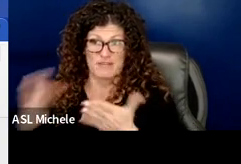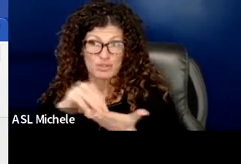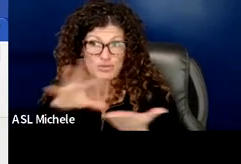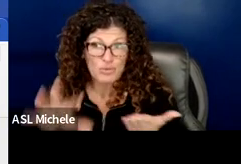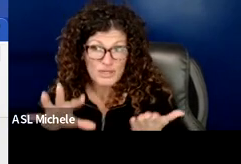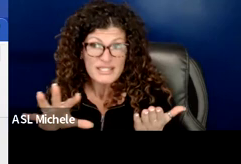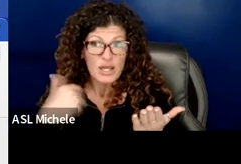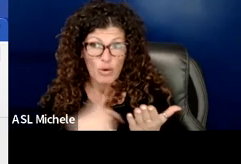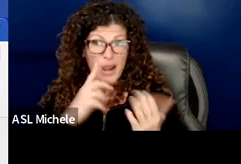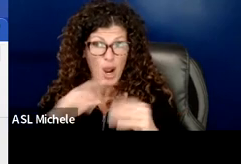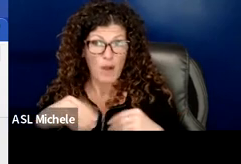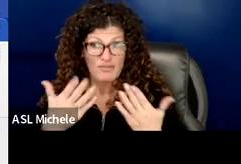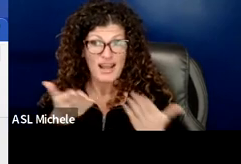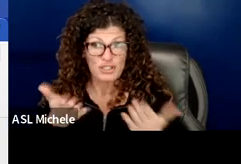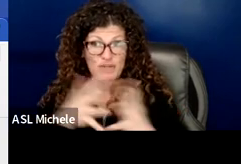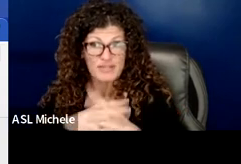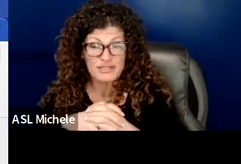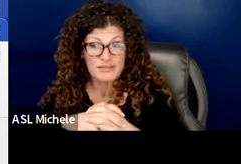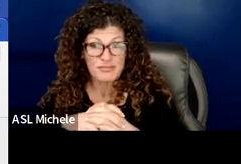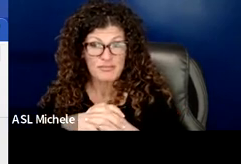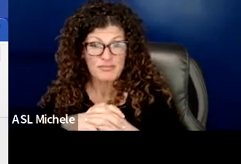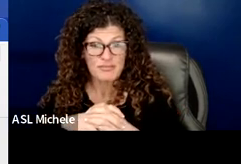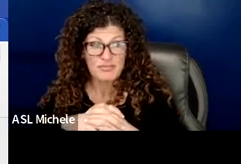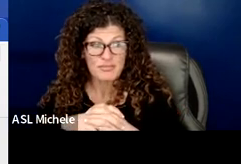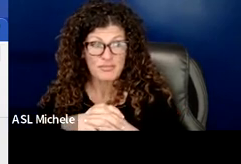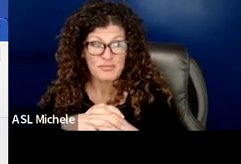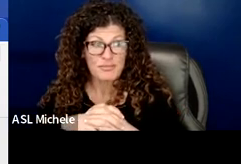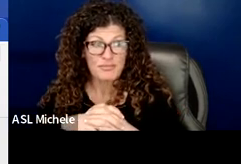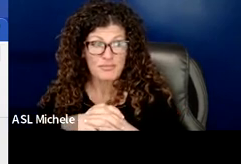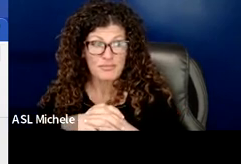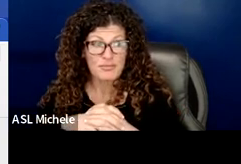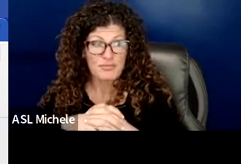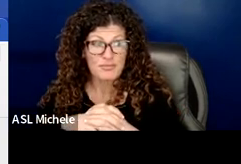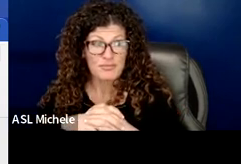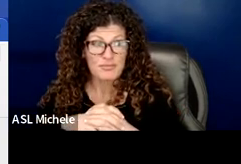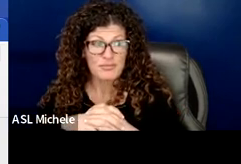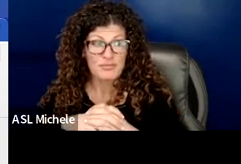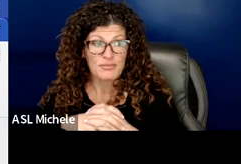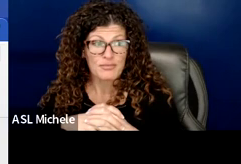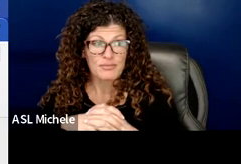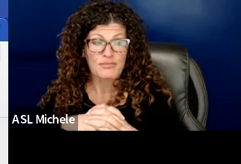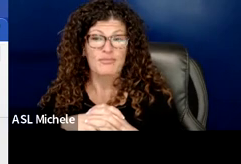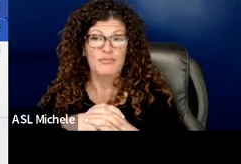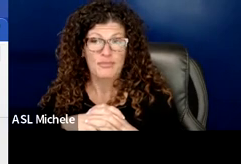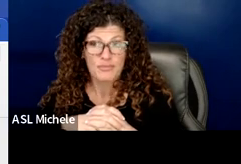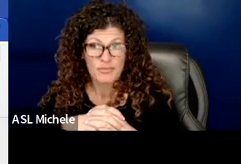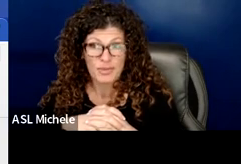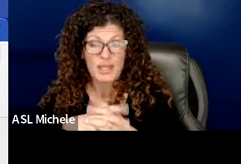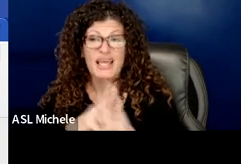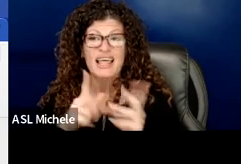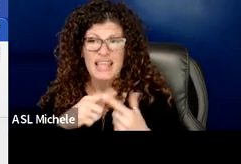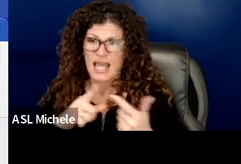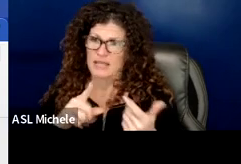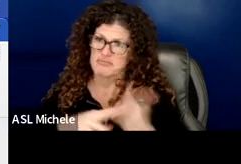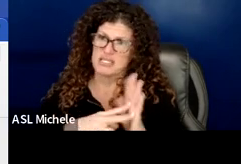are serving then then you then you would um have someone who would know how